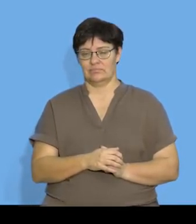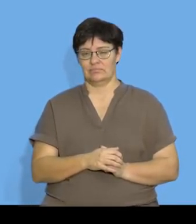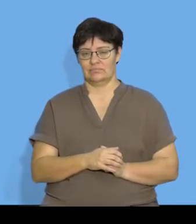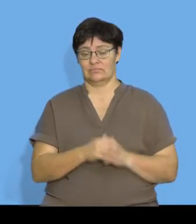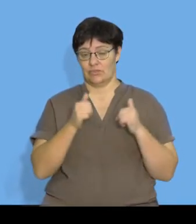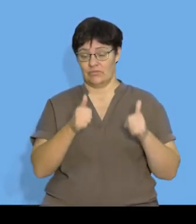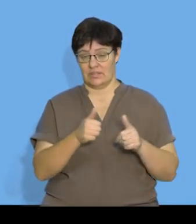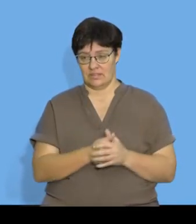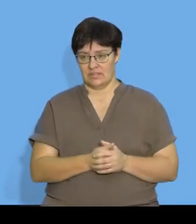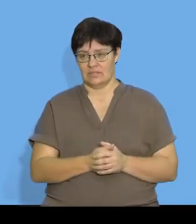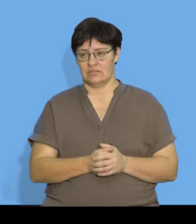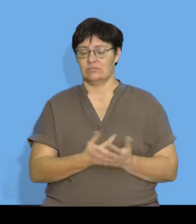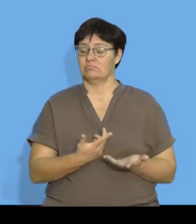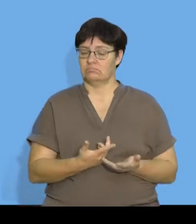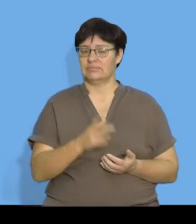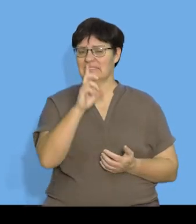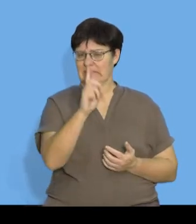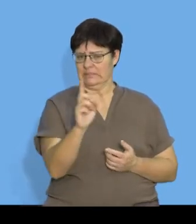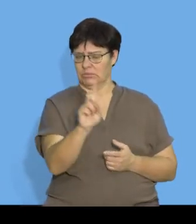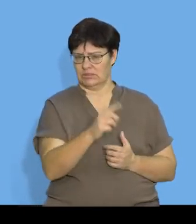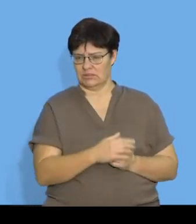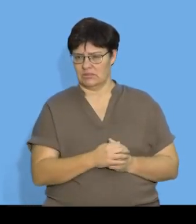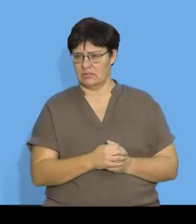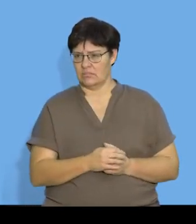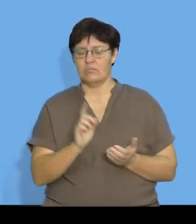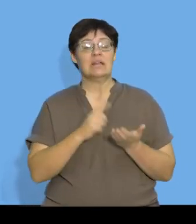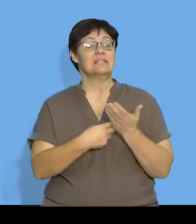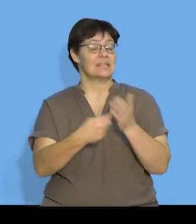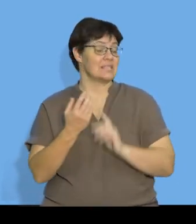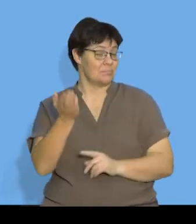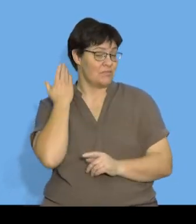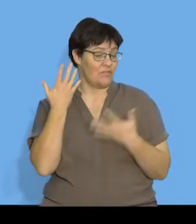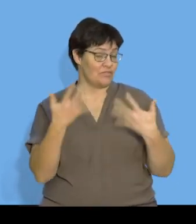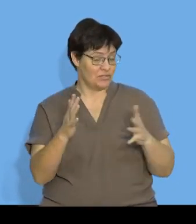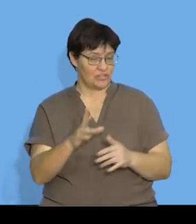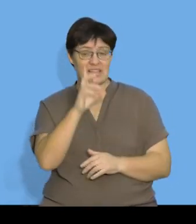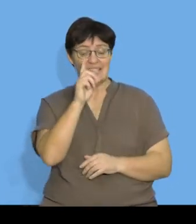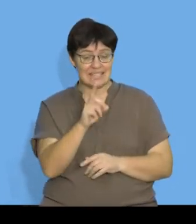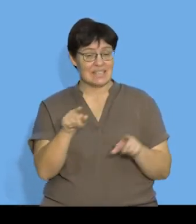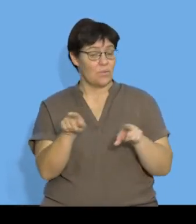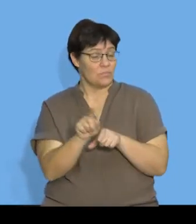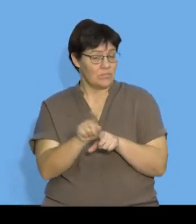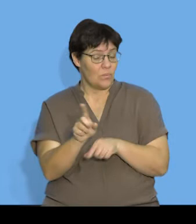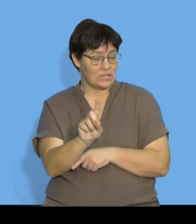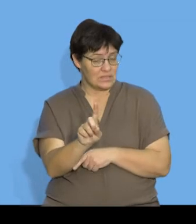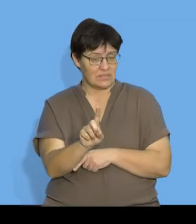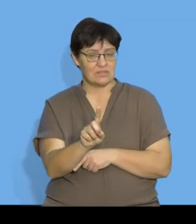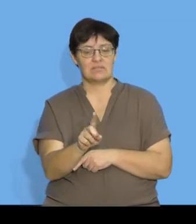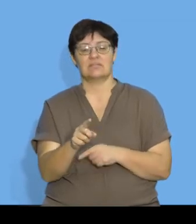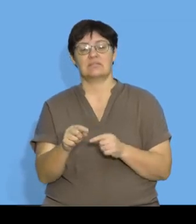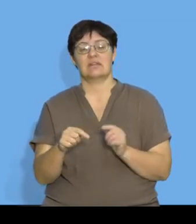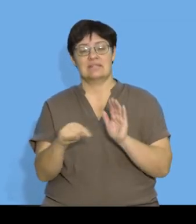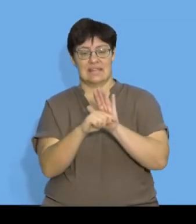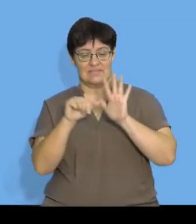Great. Then, what is D? We discussed on the previous slide that D is equal to negative